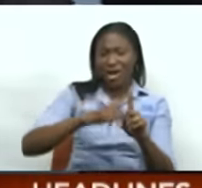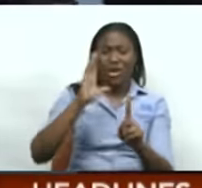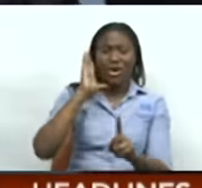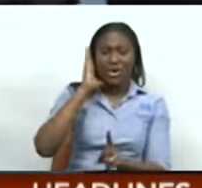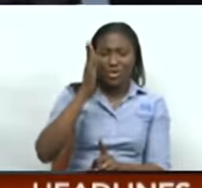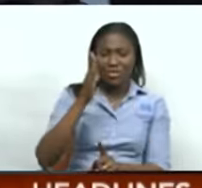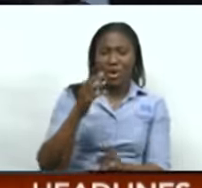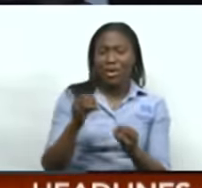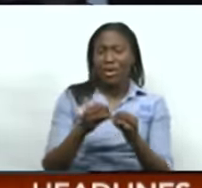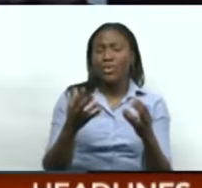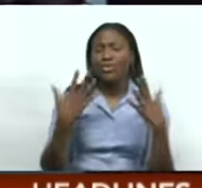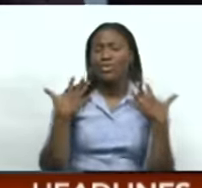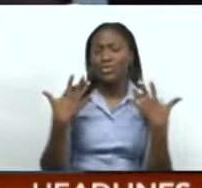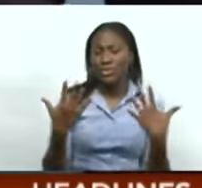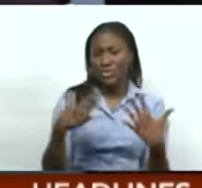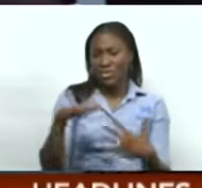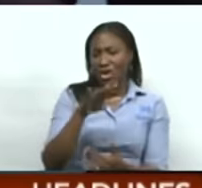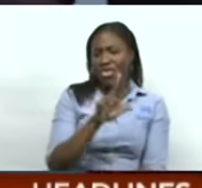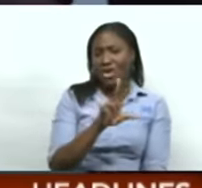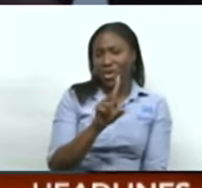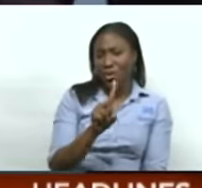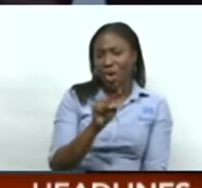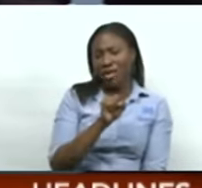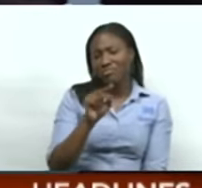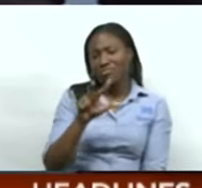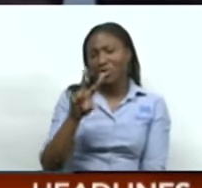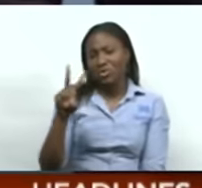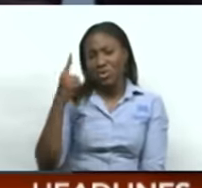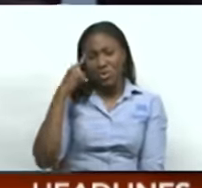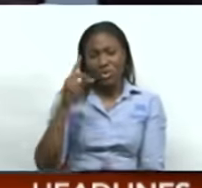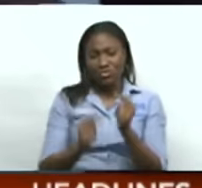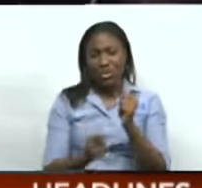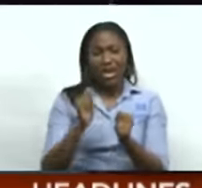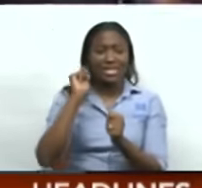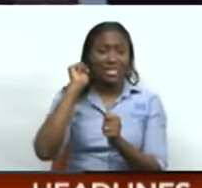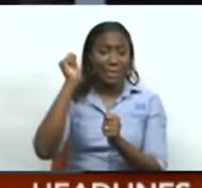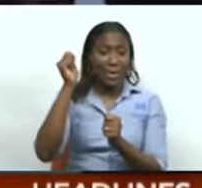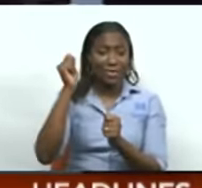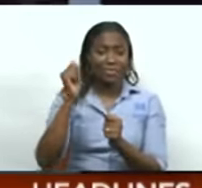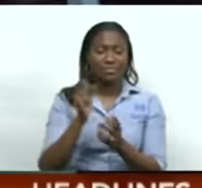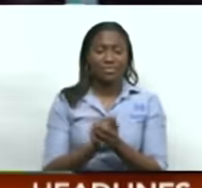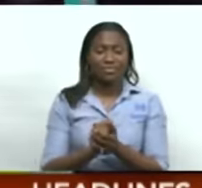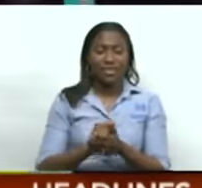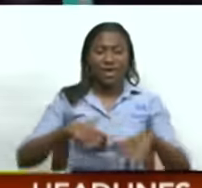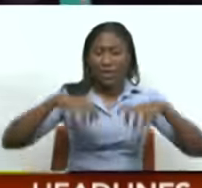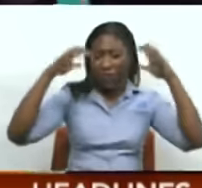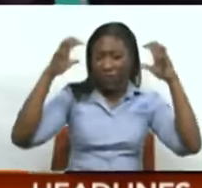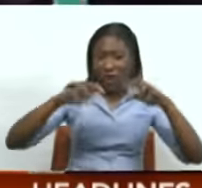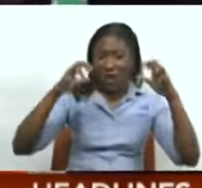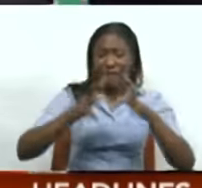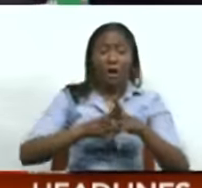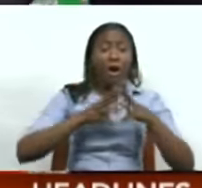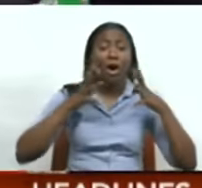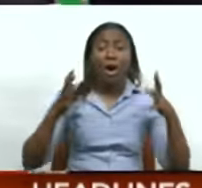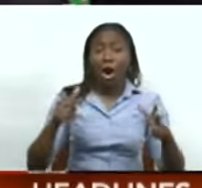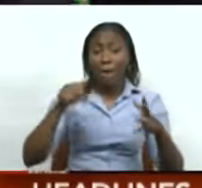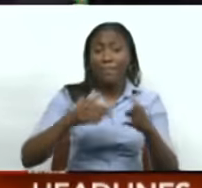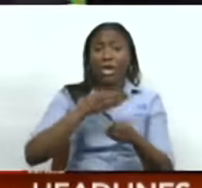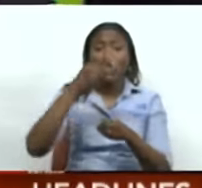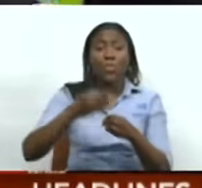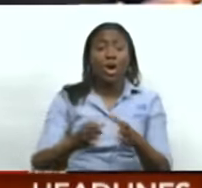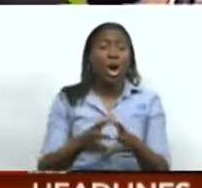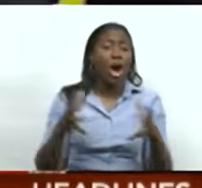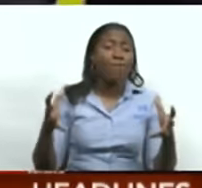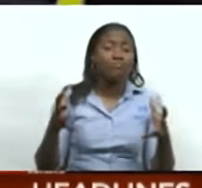remain on the cooler side around 31 to 32 degrees across Trinidad and Tobago. Now how much rain are we expecting this weekend? Well, forecast